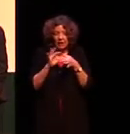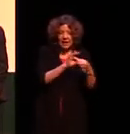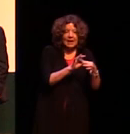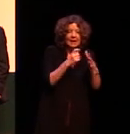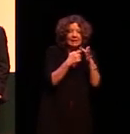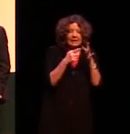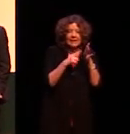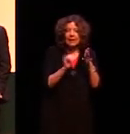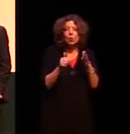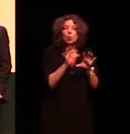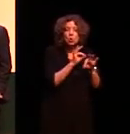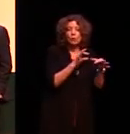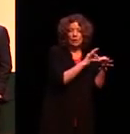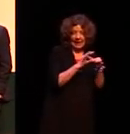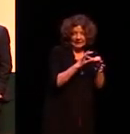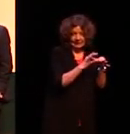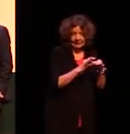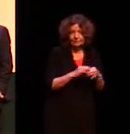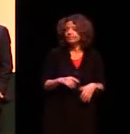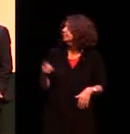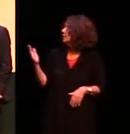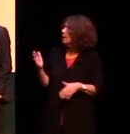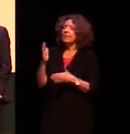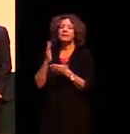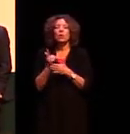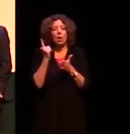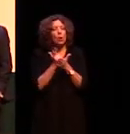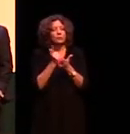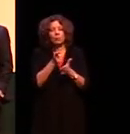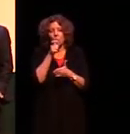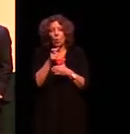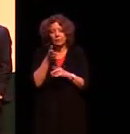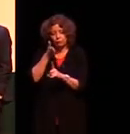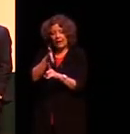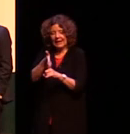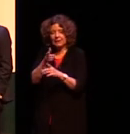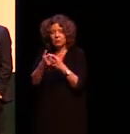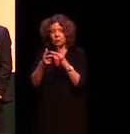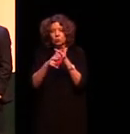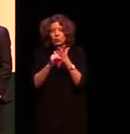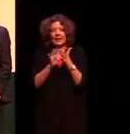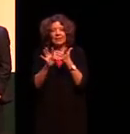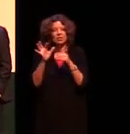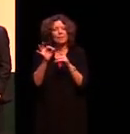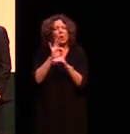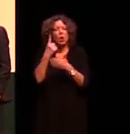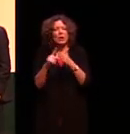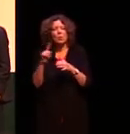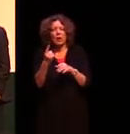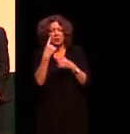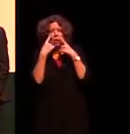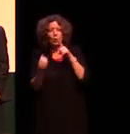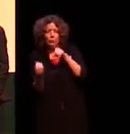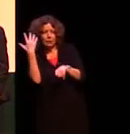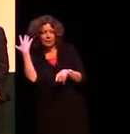related um well there's certainly lots and lots of words related to kinship beyond just what I showed in the example